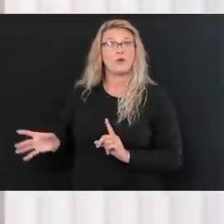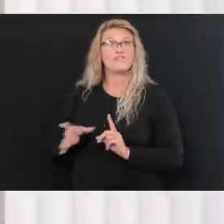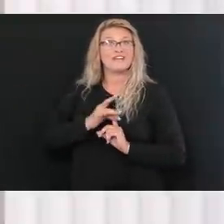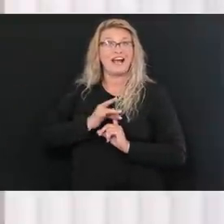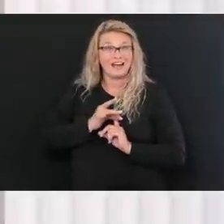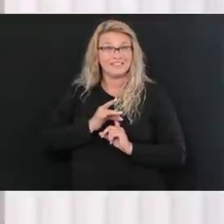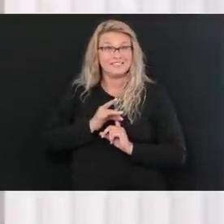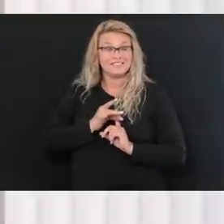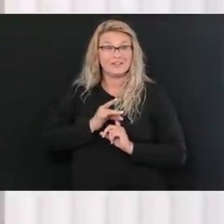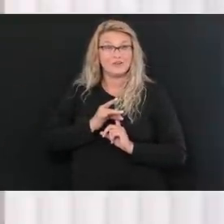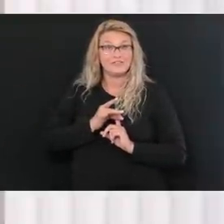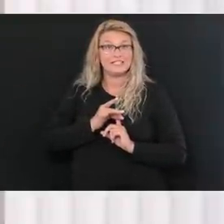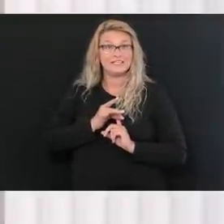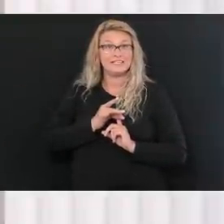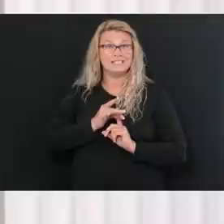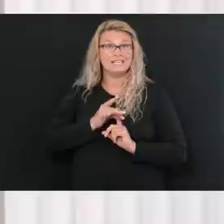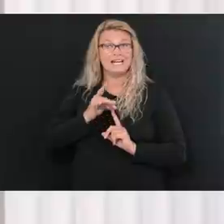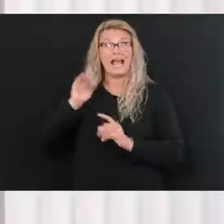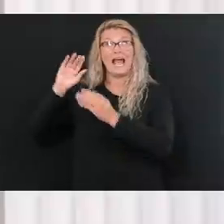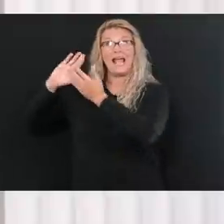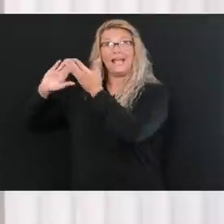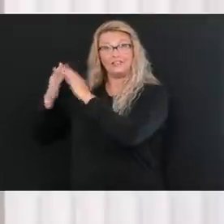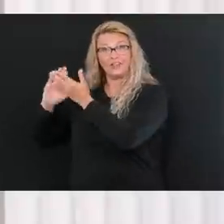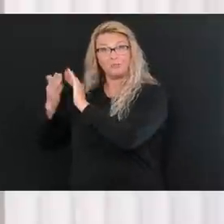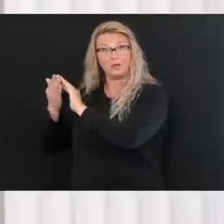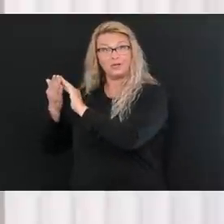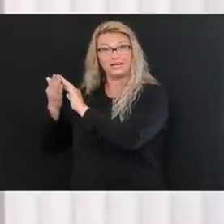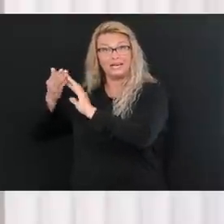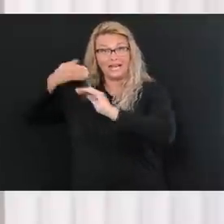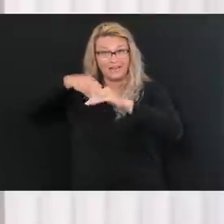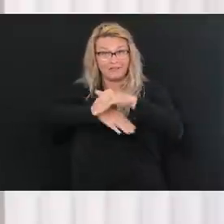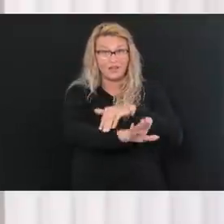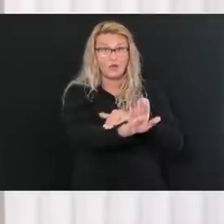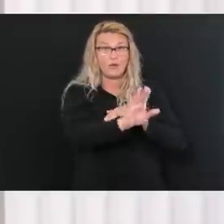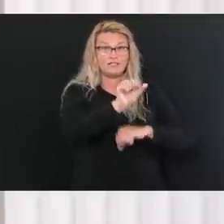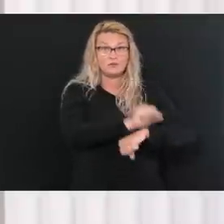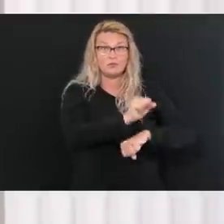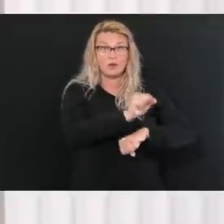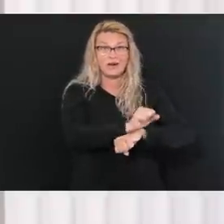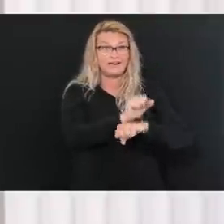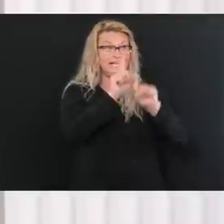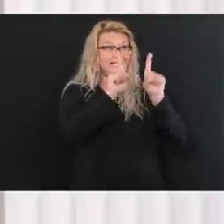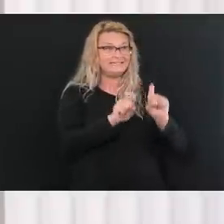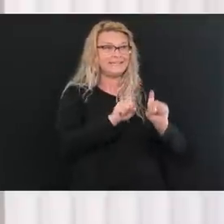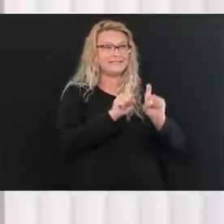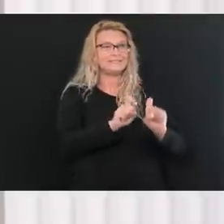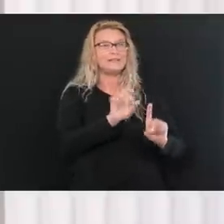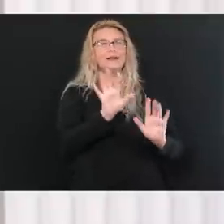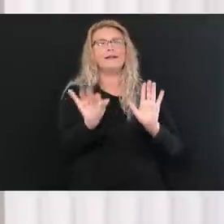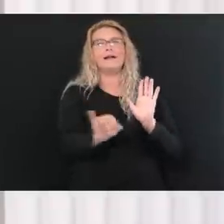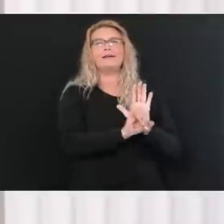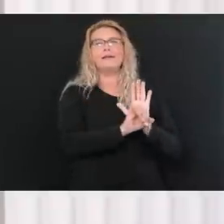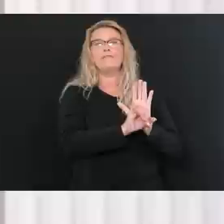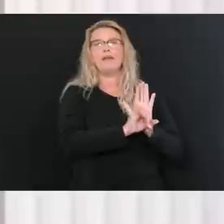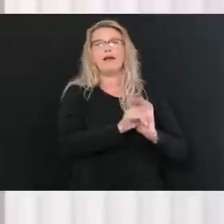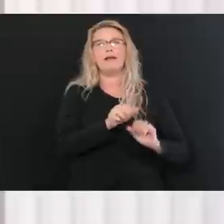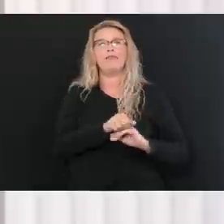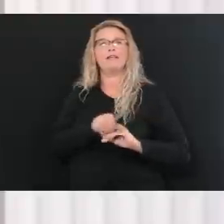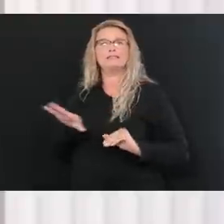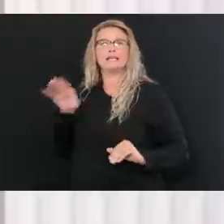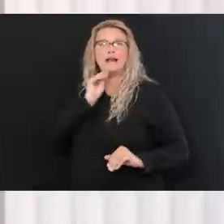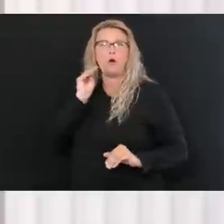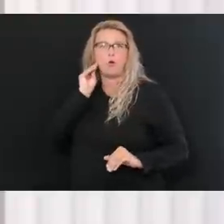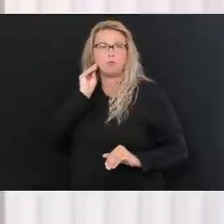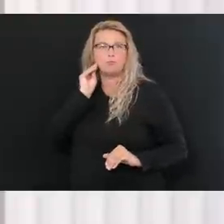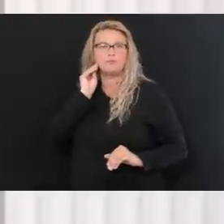disease, gotten COVID in the community, and then they come into work and they're tested and then they're immediately sent home and isolated. So, so that's handled